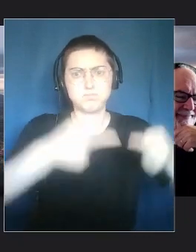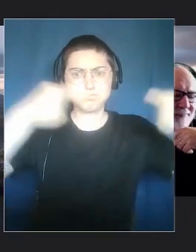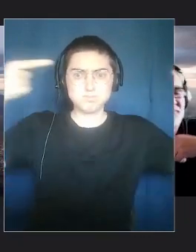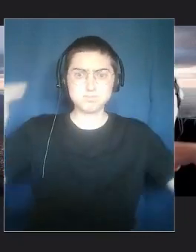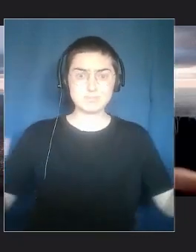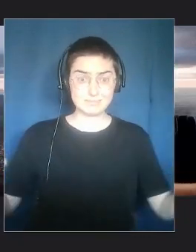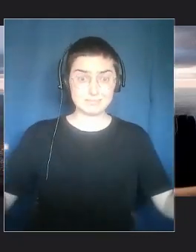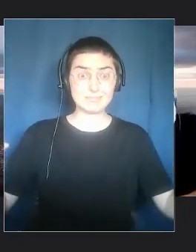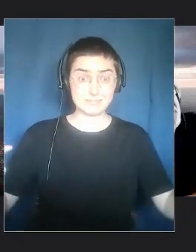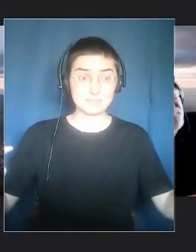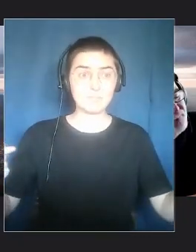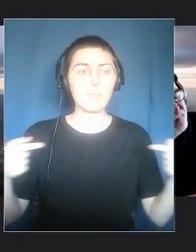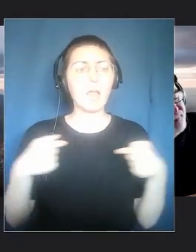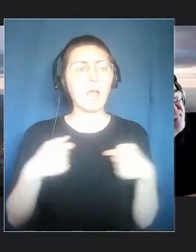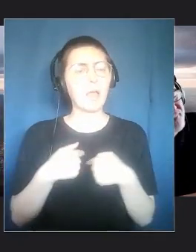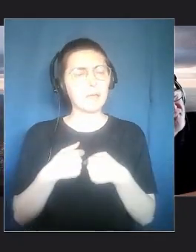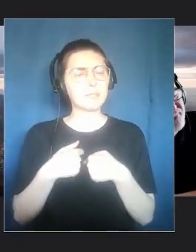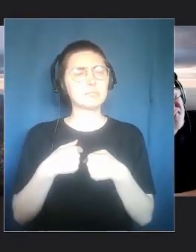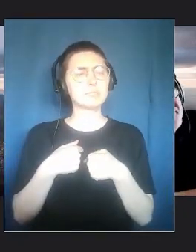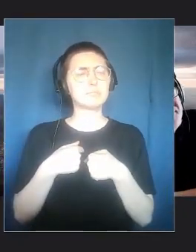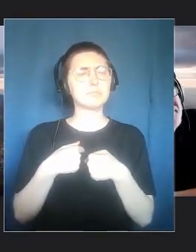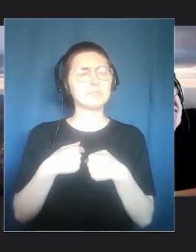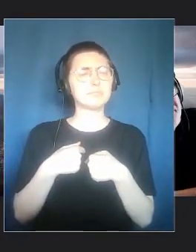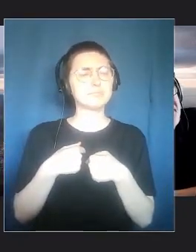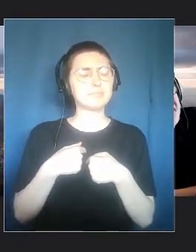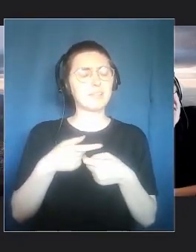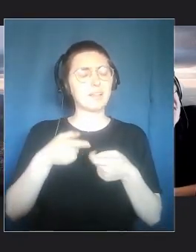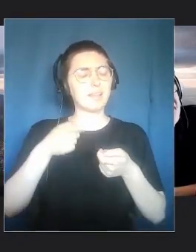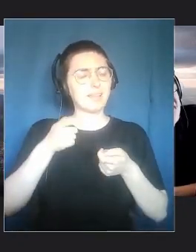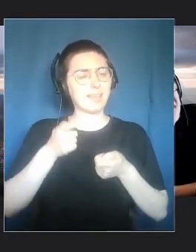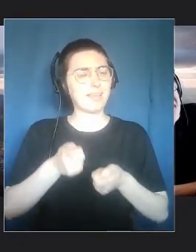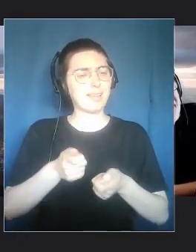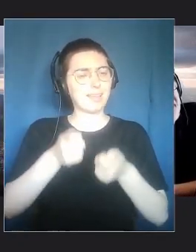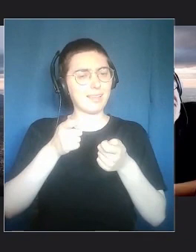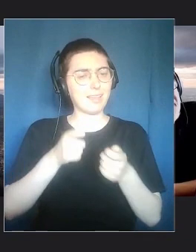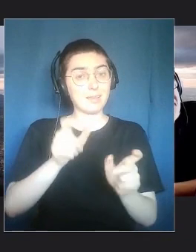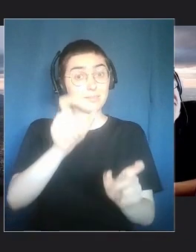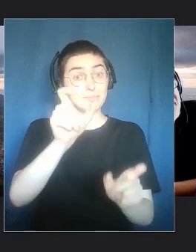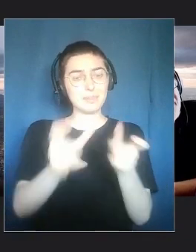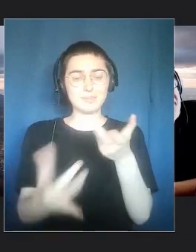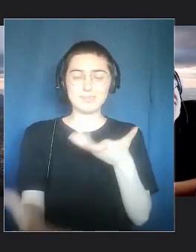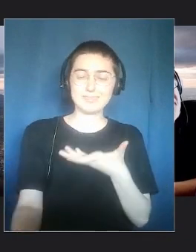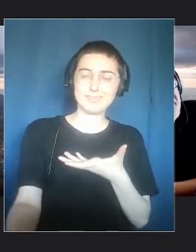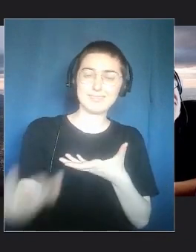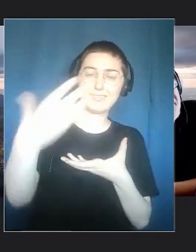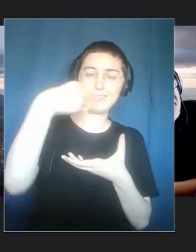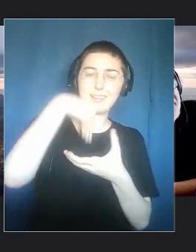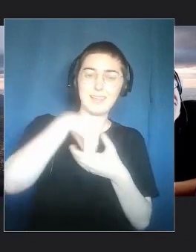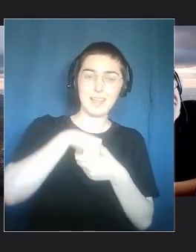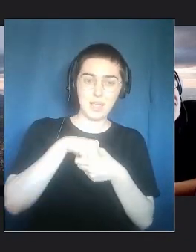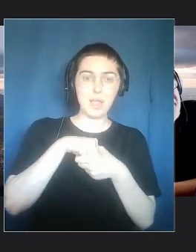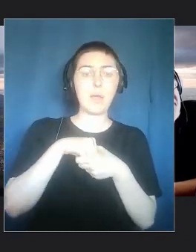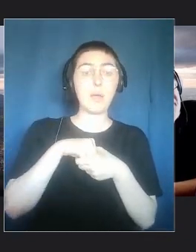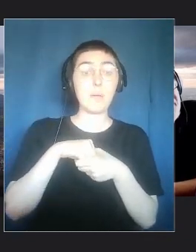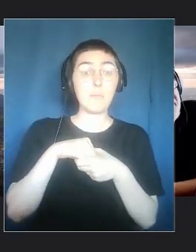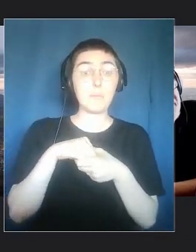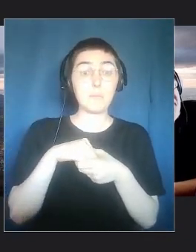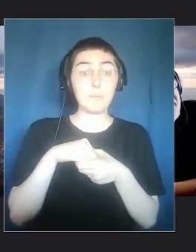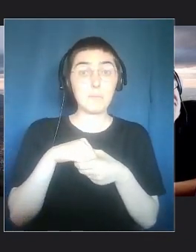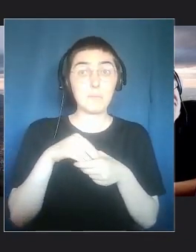young generation who took selfies at the beginning. So I was thinking, this